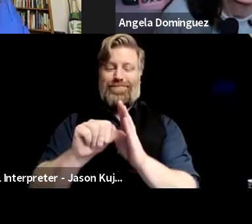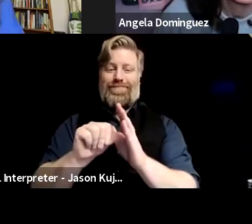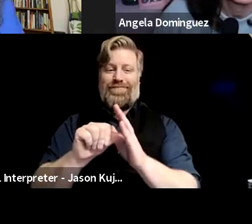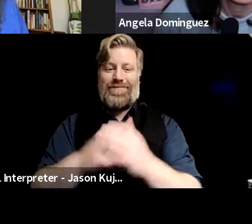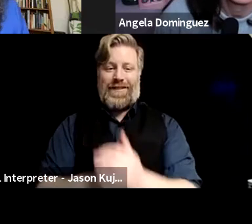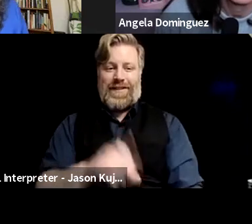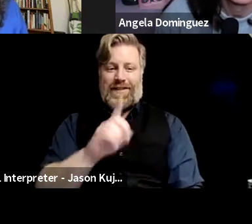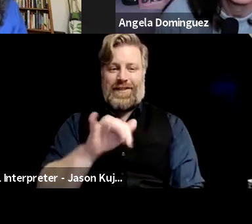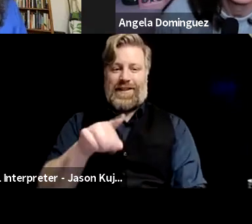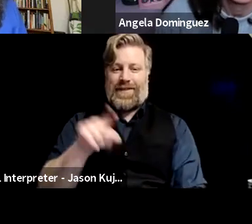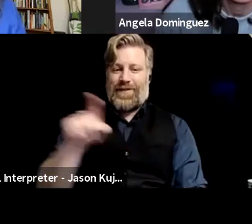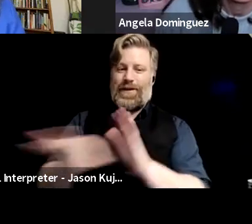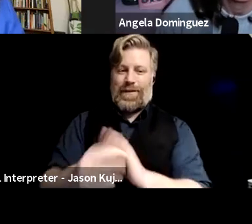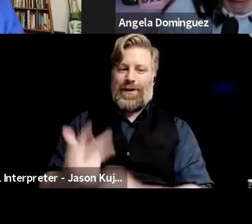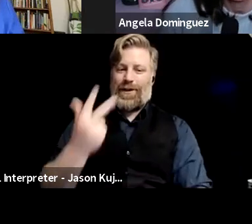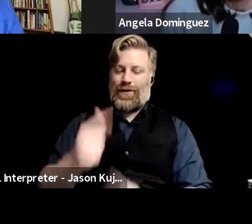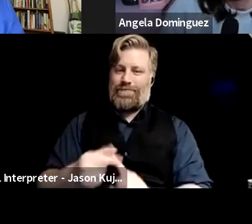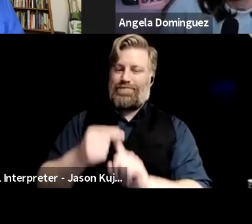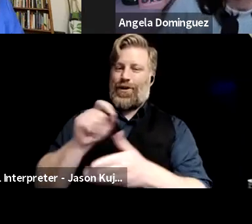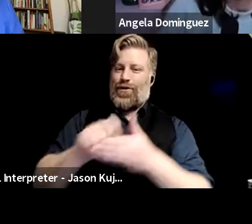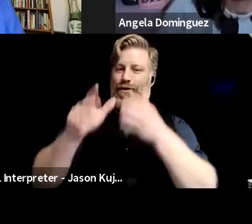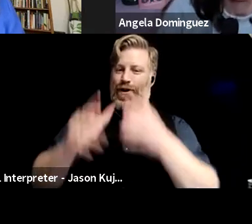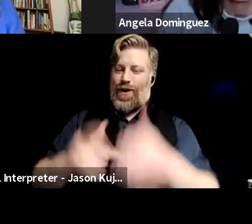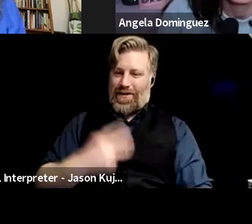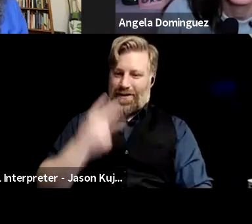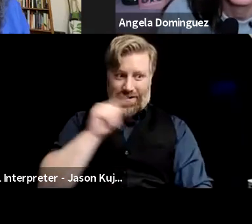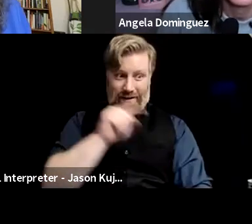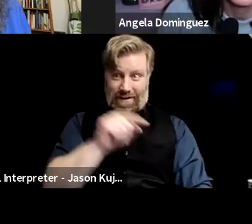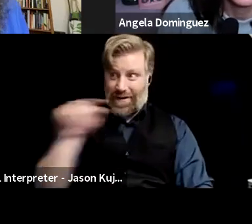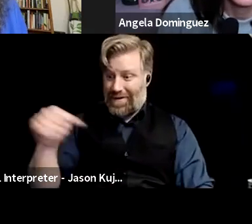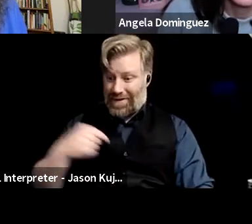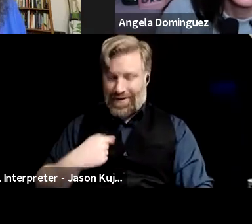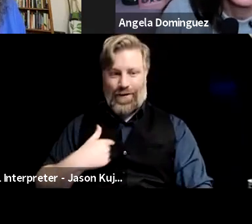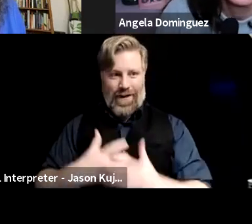prolific authors to be on this fan hole. I saw, was like, Oh, we do a lot of work.